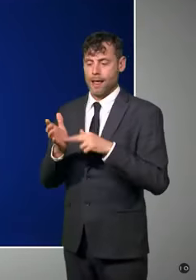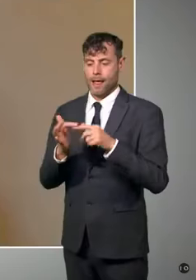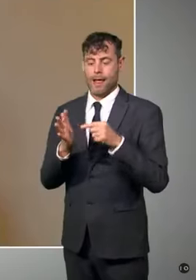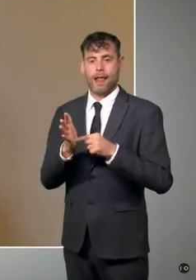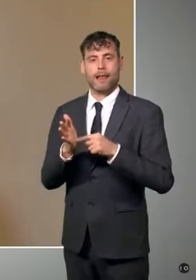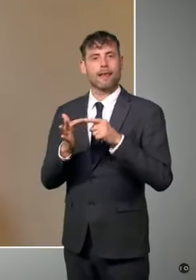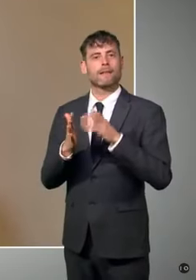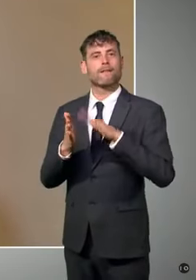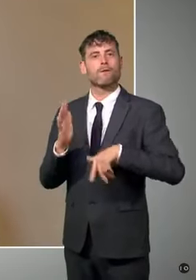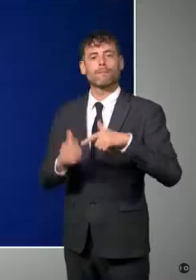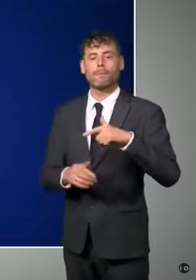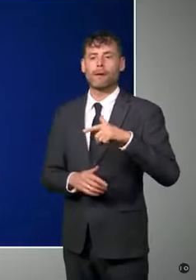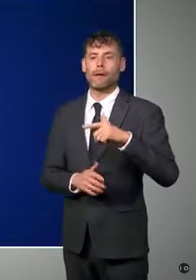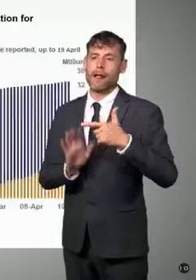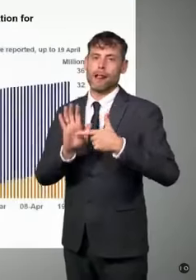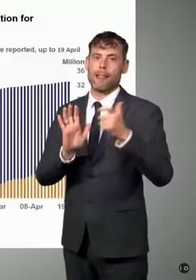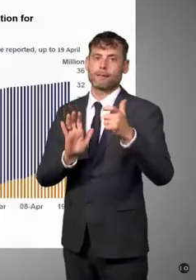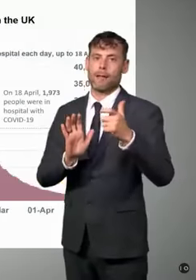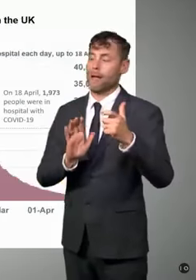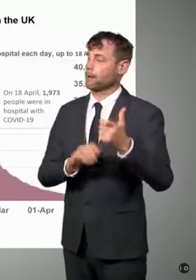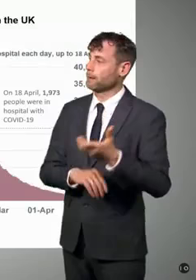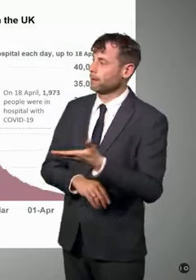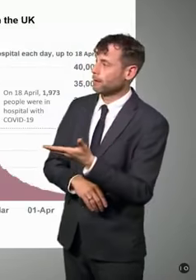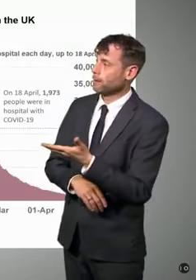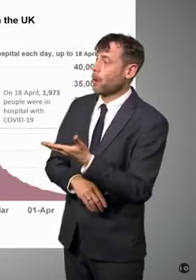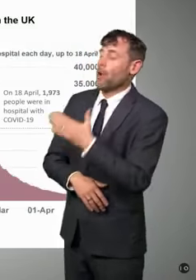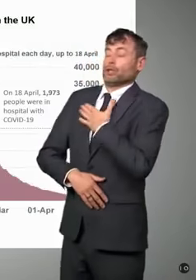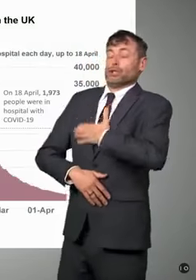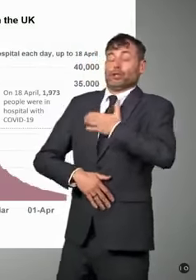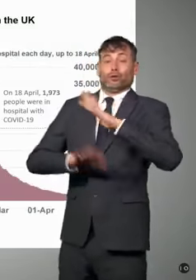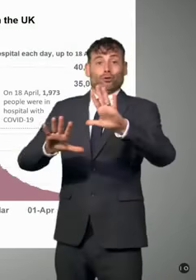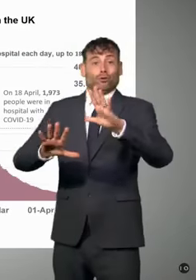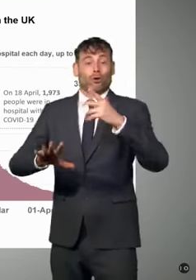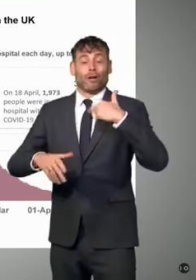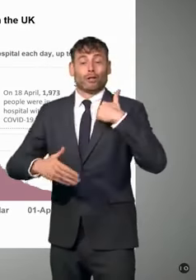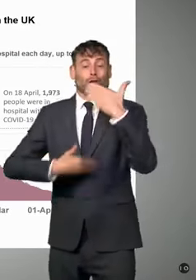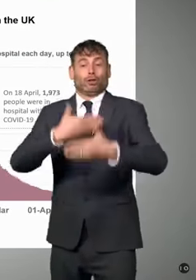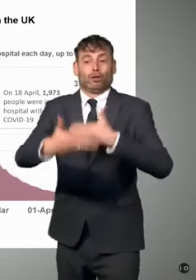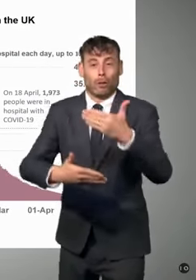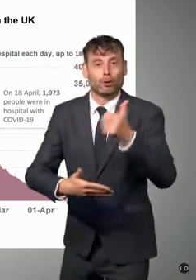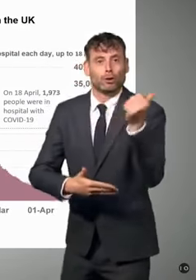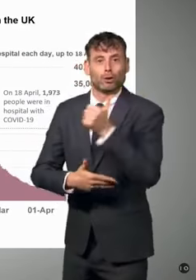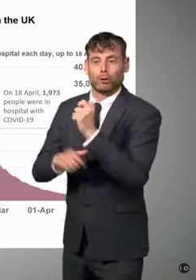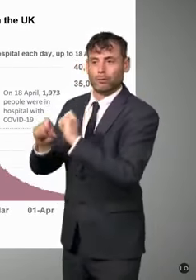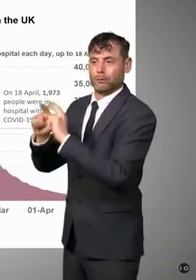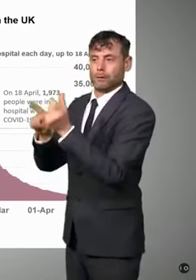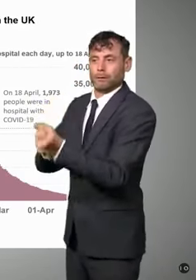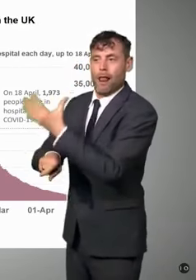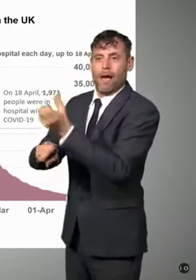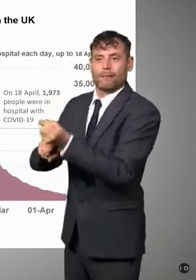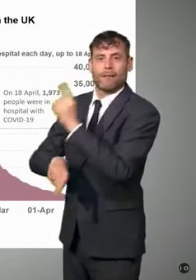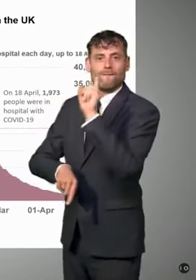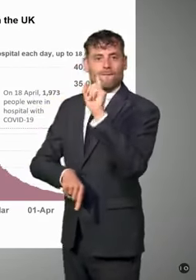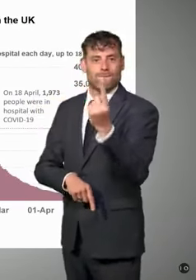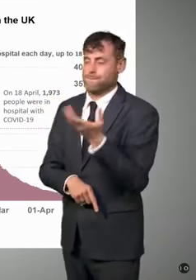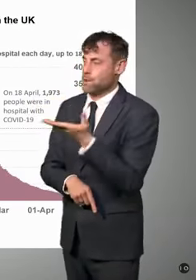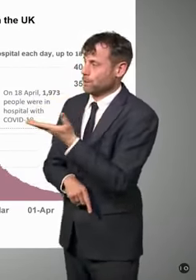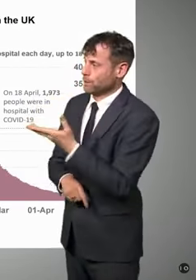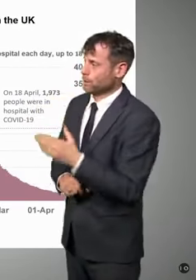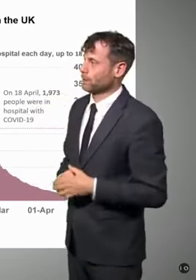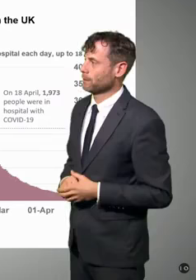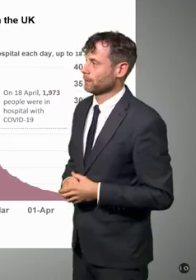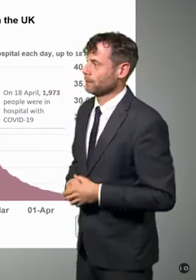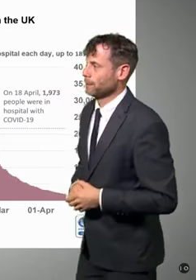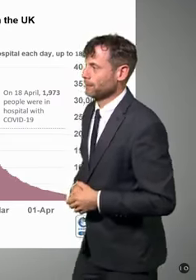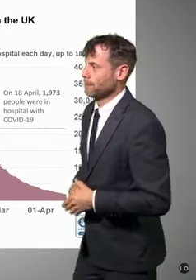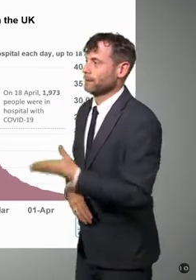Oh, sorry, Nikki, you're going to do the slides first. Sorry, let's go to the slides first. That's okay. So we'll just take you through a couple of slides before we go